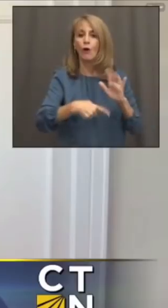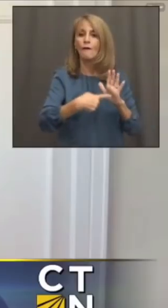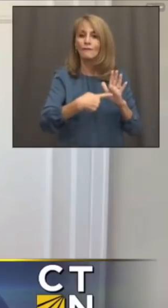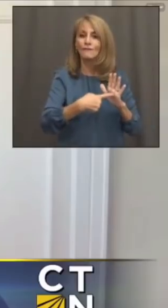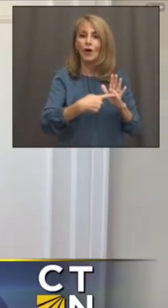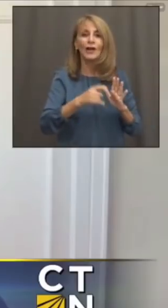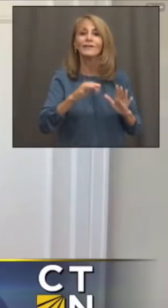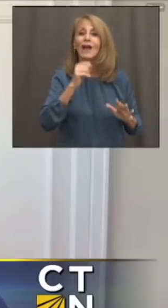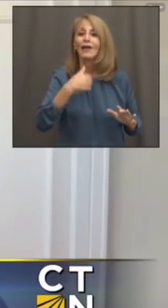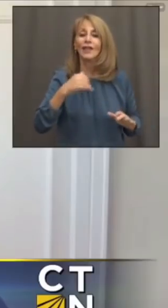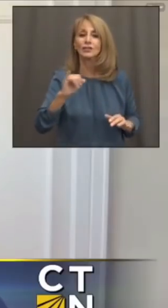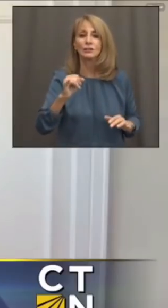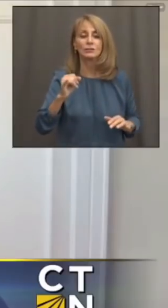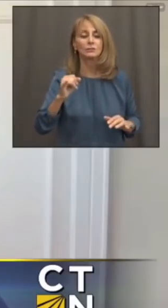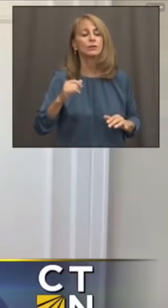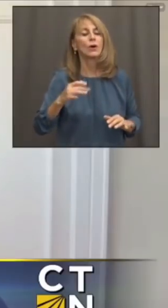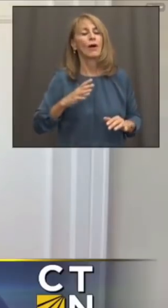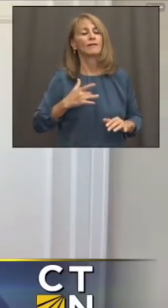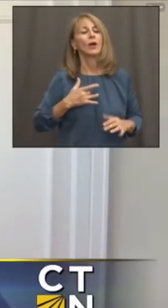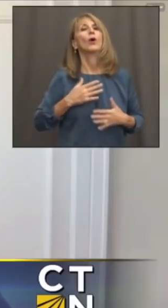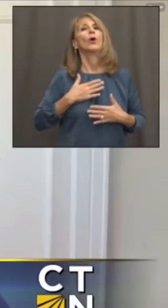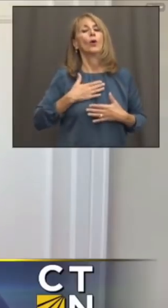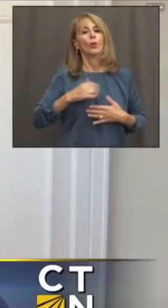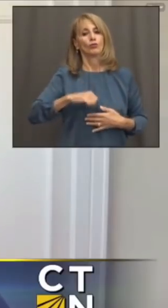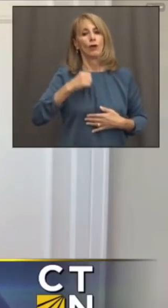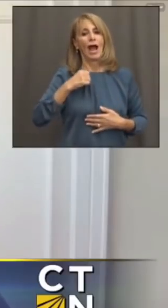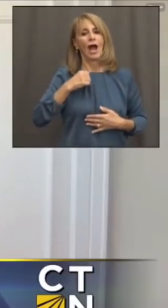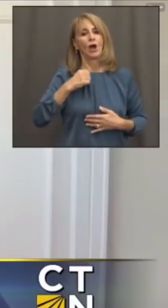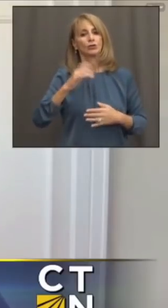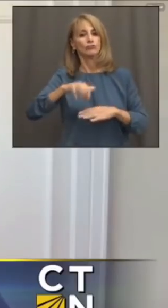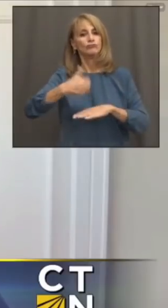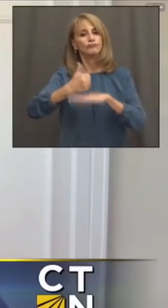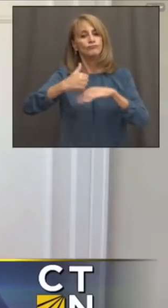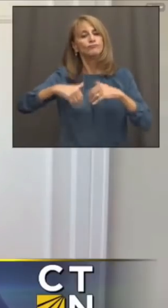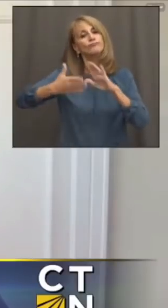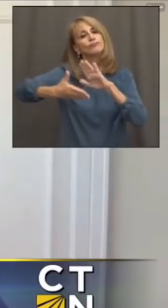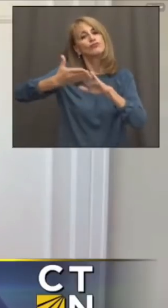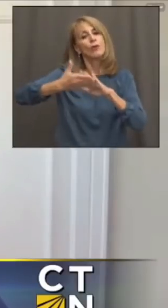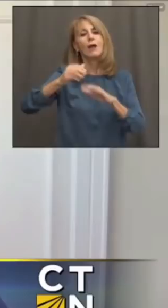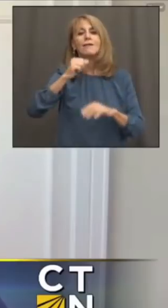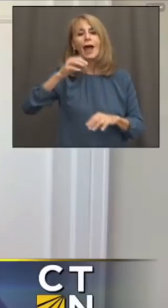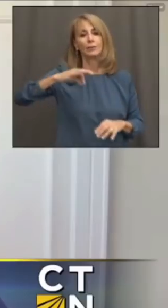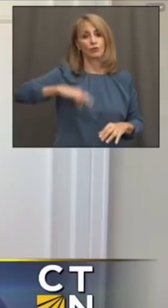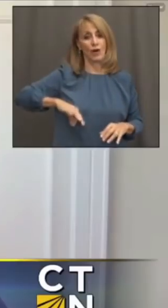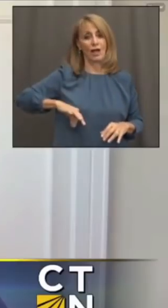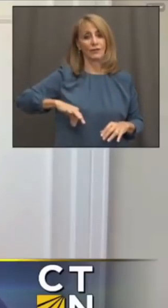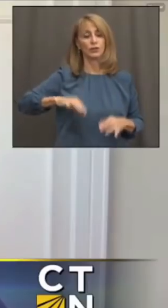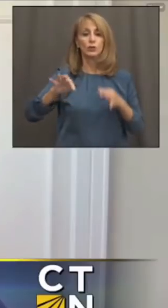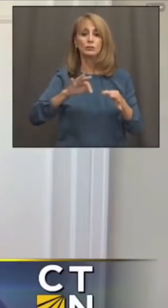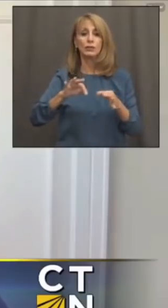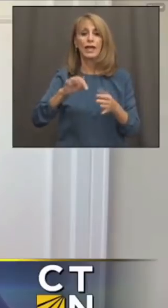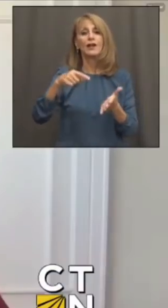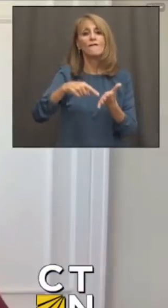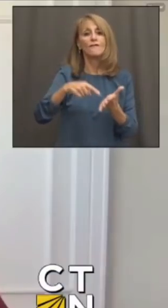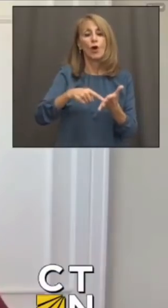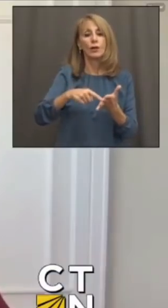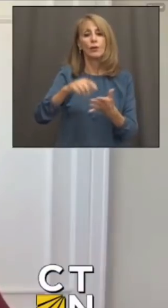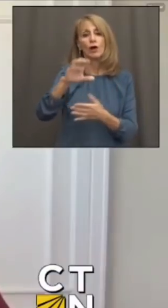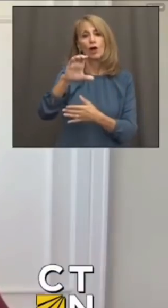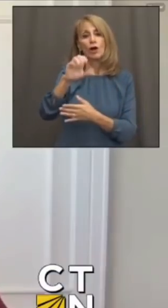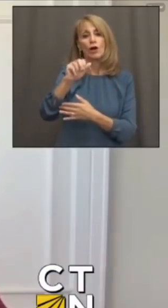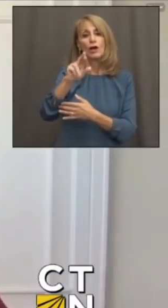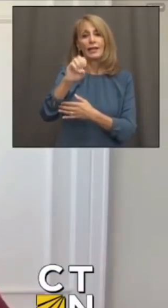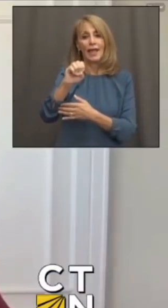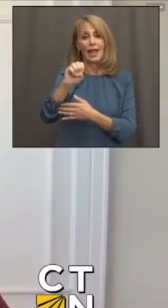is why I'm so honored to run a nonprofit, Get America Covered, to spread the word about the Affordable Care Act and how you